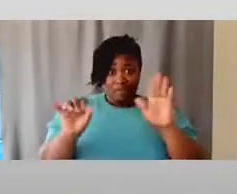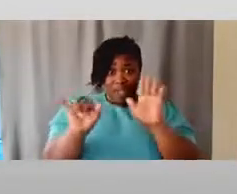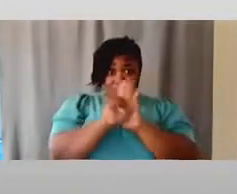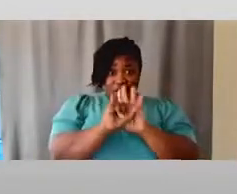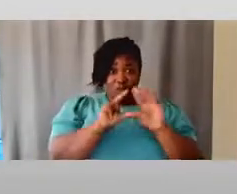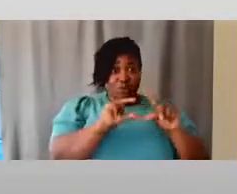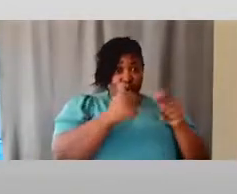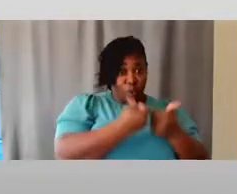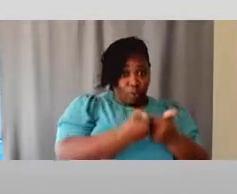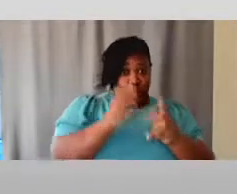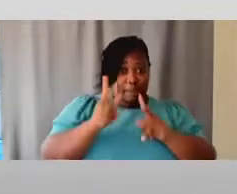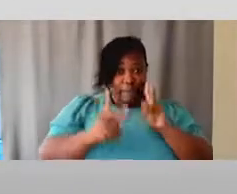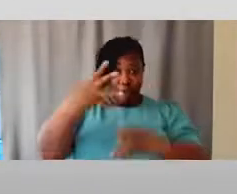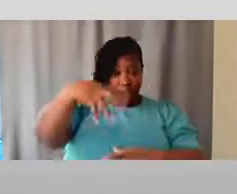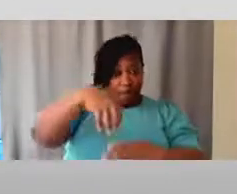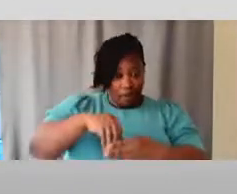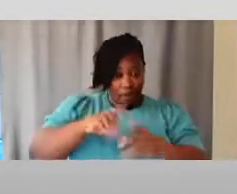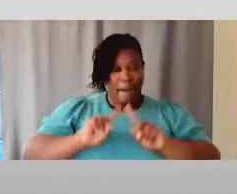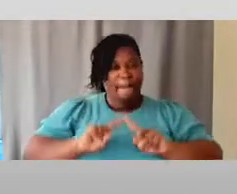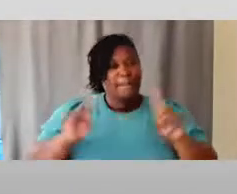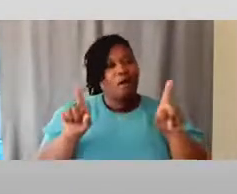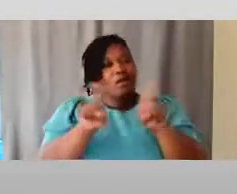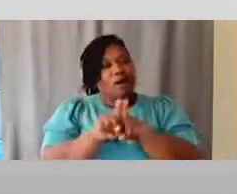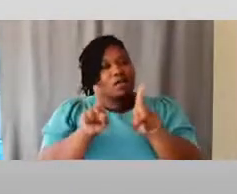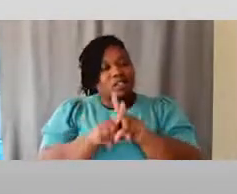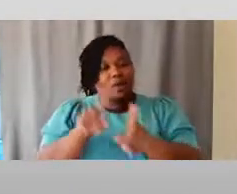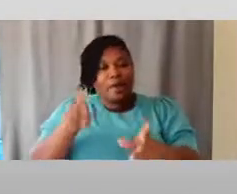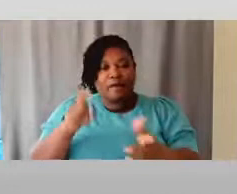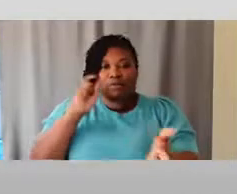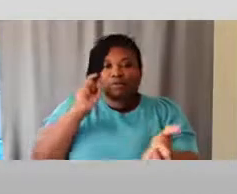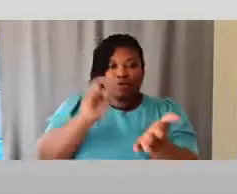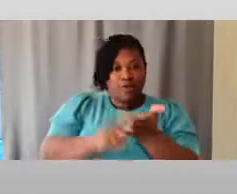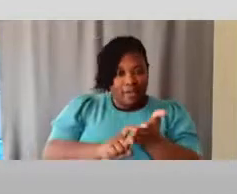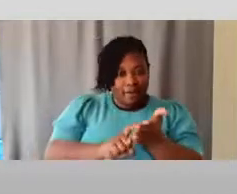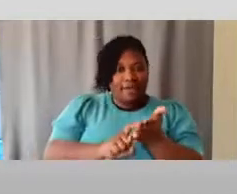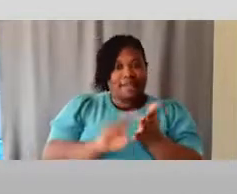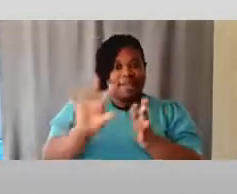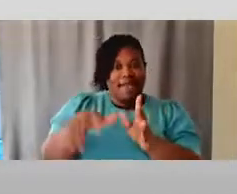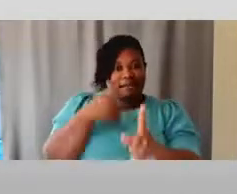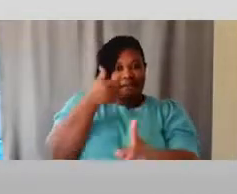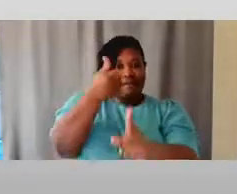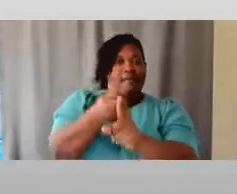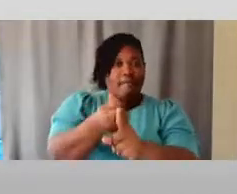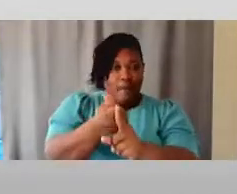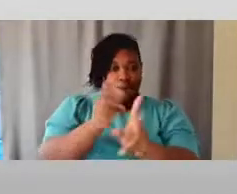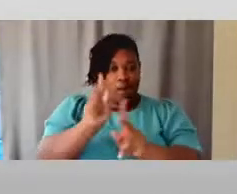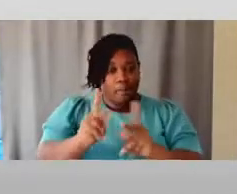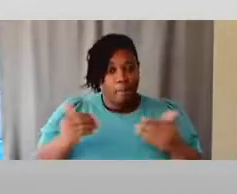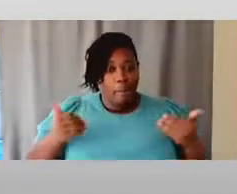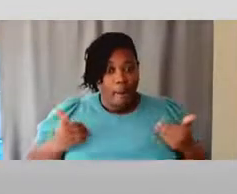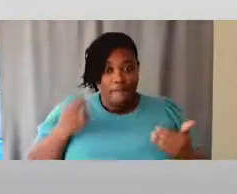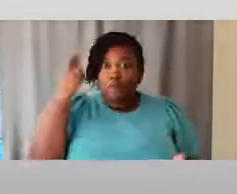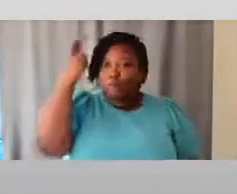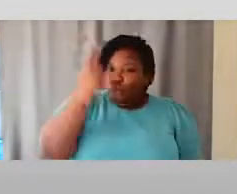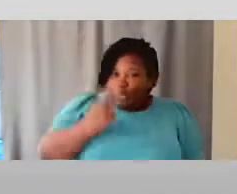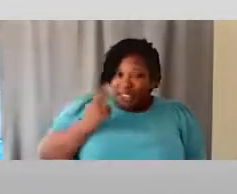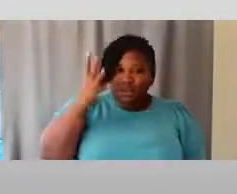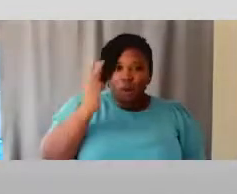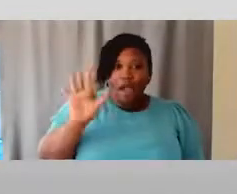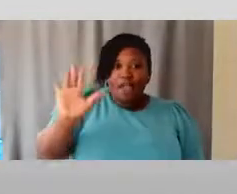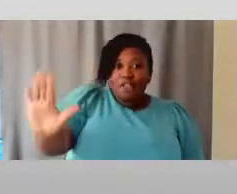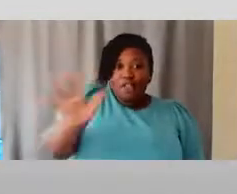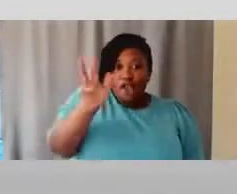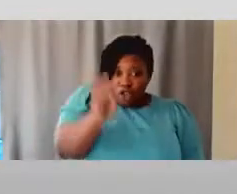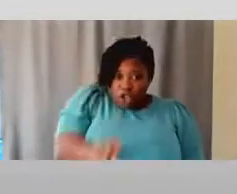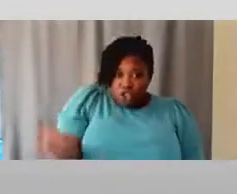groups that people are part of, but that we also must recognize the impact that has on the reason why their journey is going to